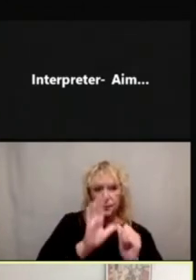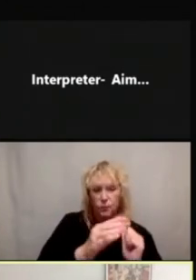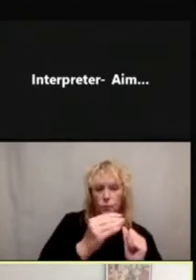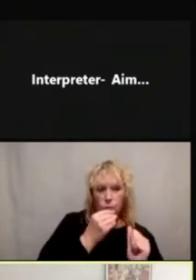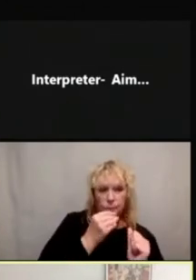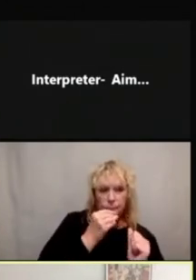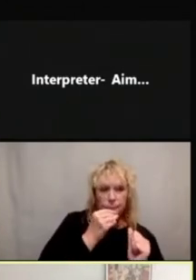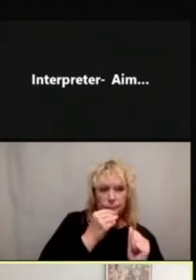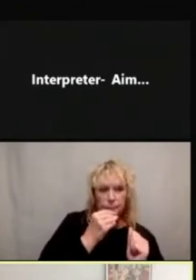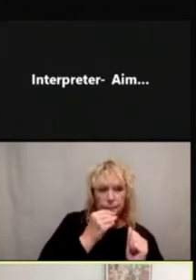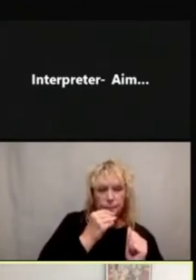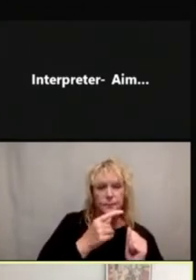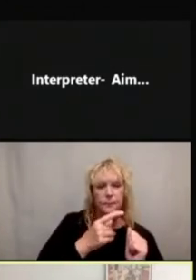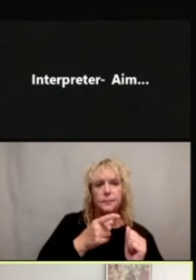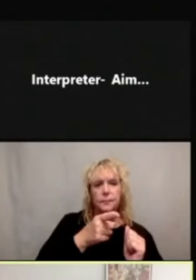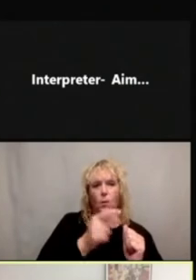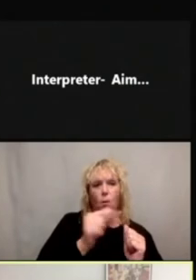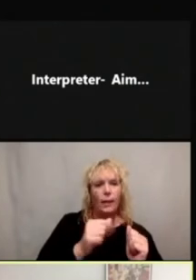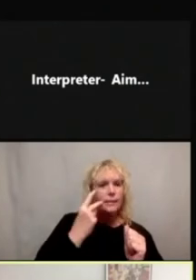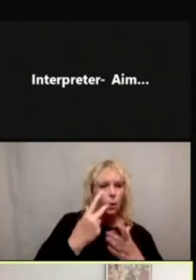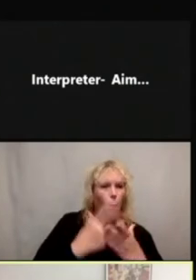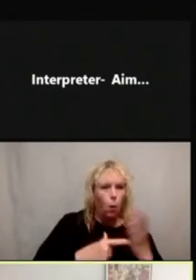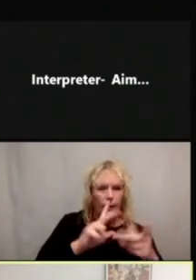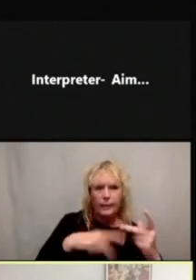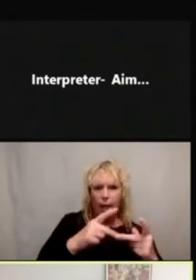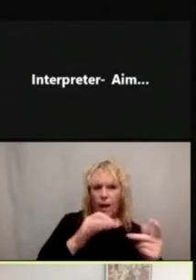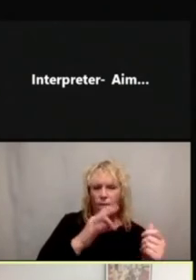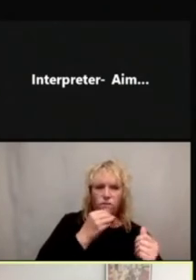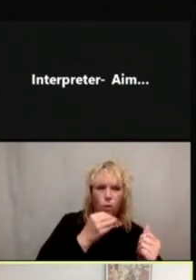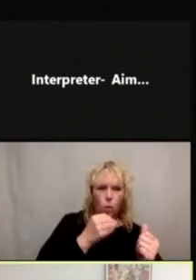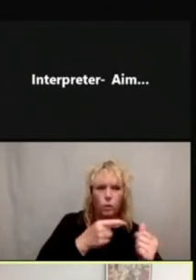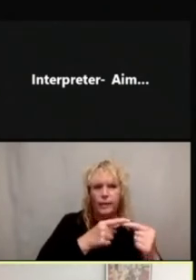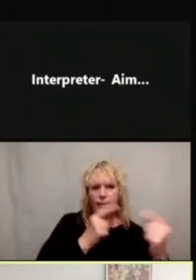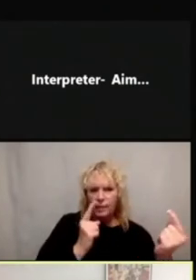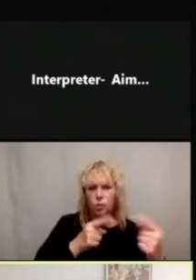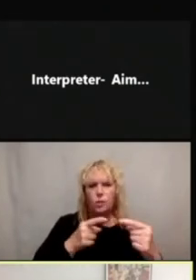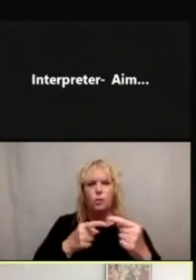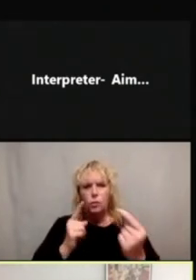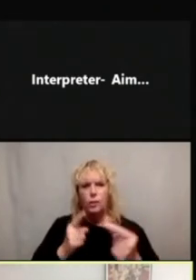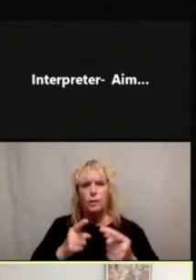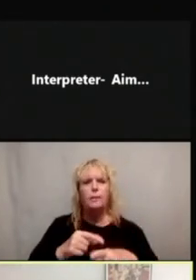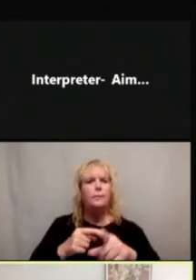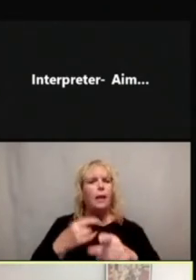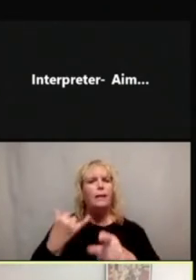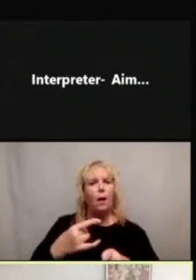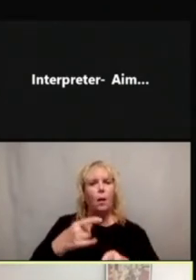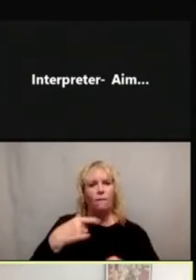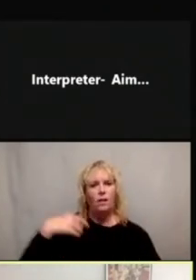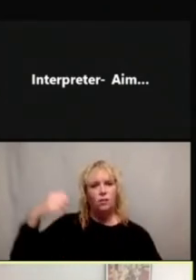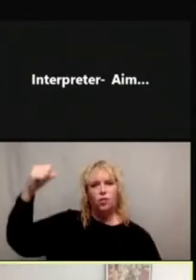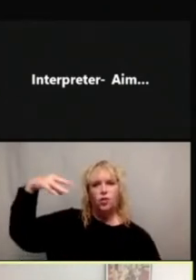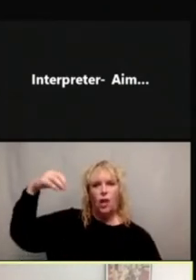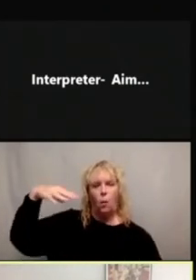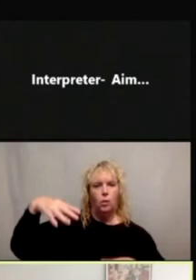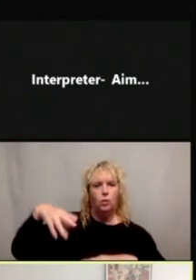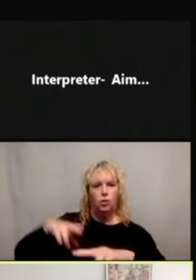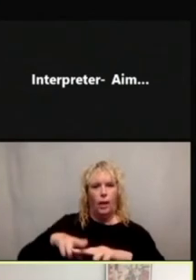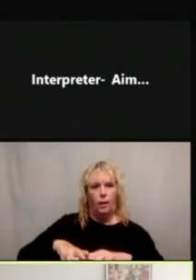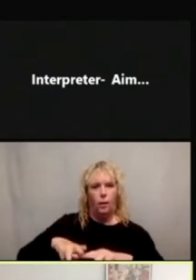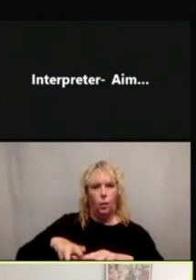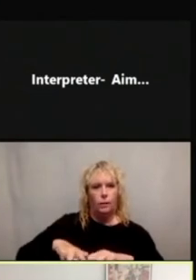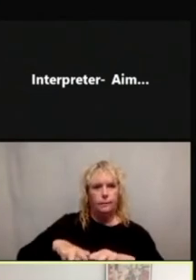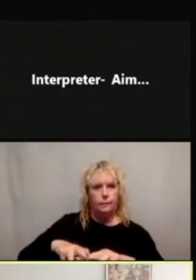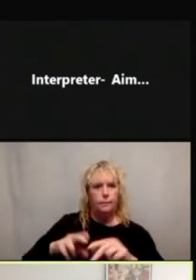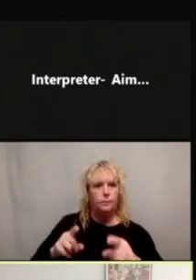quickly tell what type of food it is. And then with the shower chair here, I think this is a good example of where